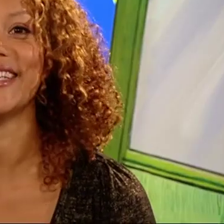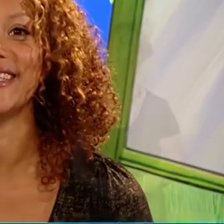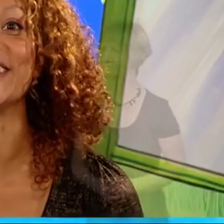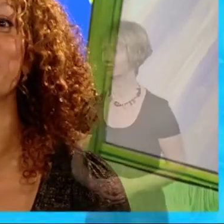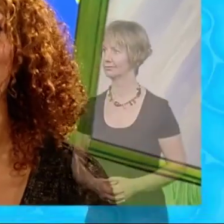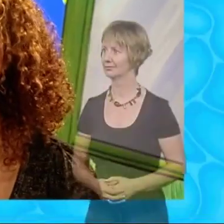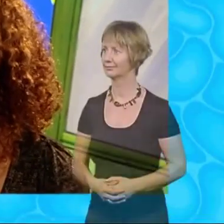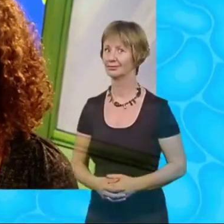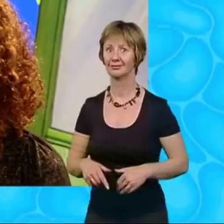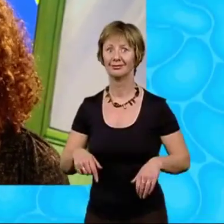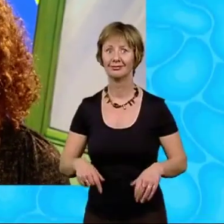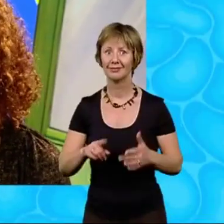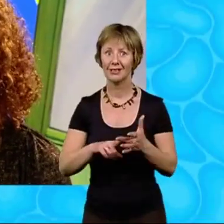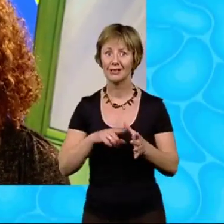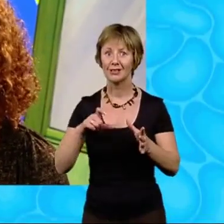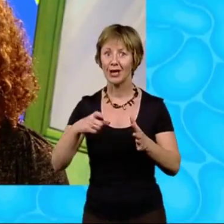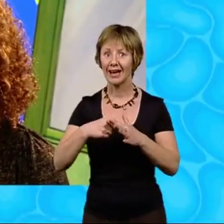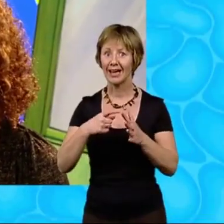This is Jackanory Jr.